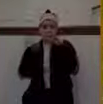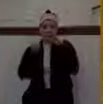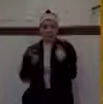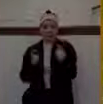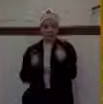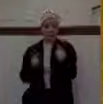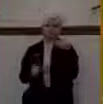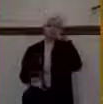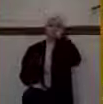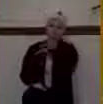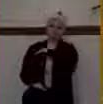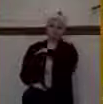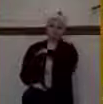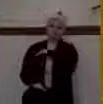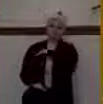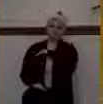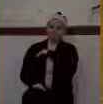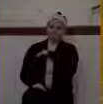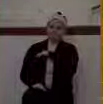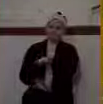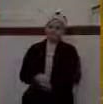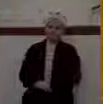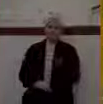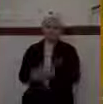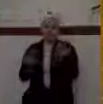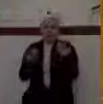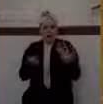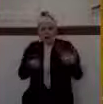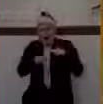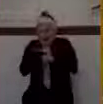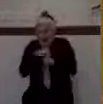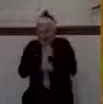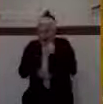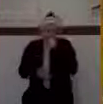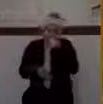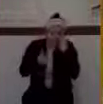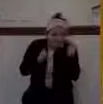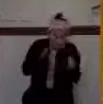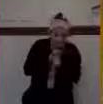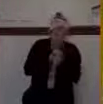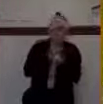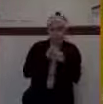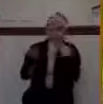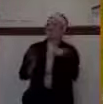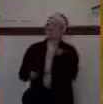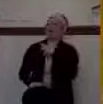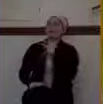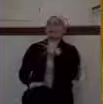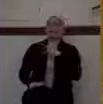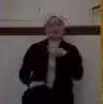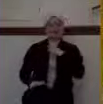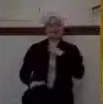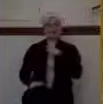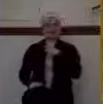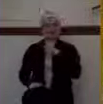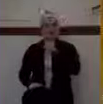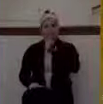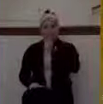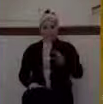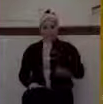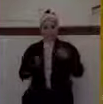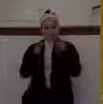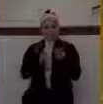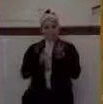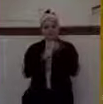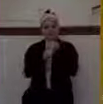cover it up. We want to smooth it over. We want to say everything is all right. Christians can be self-deceived, but did you know